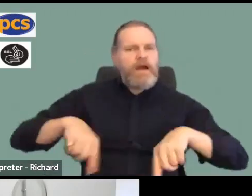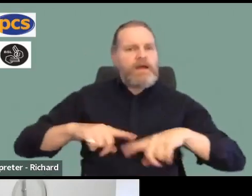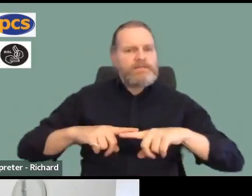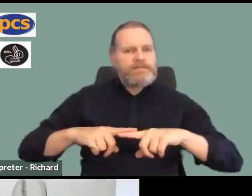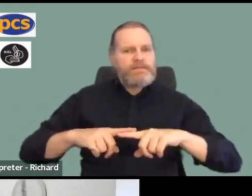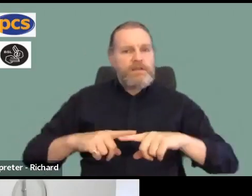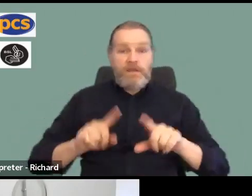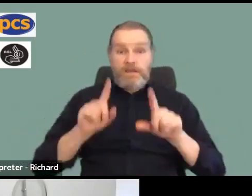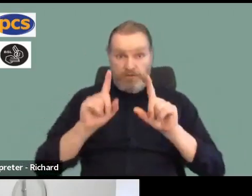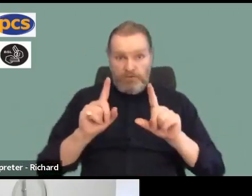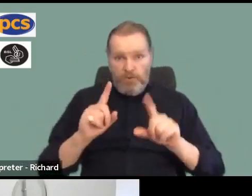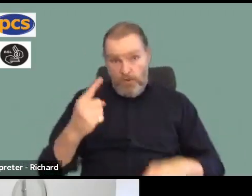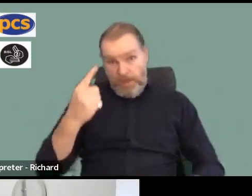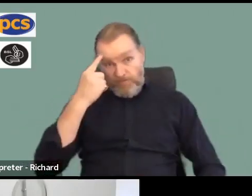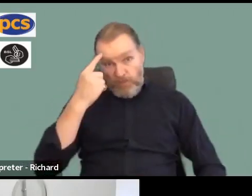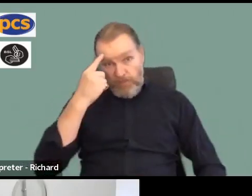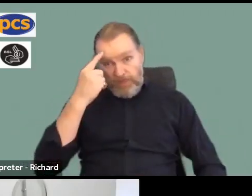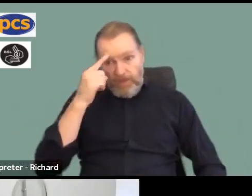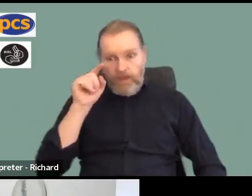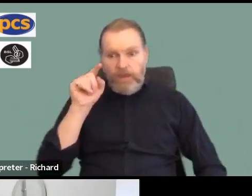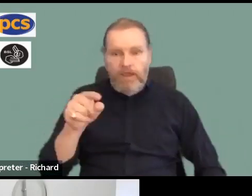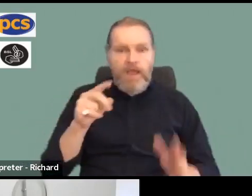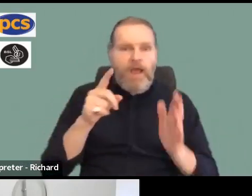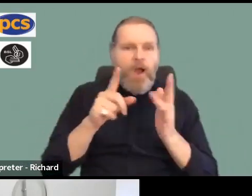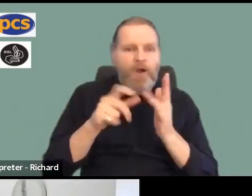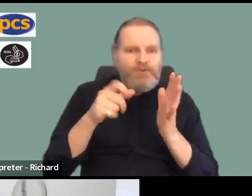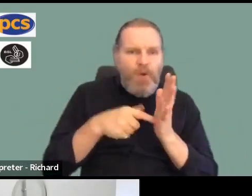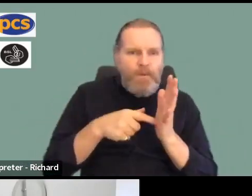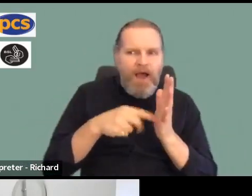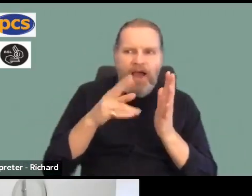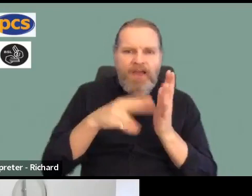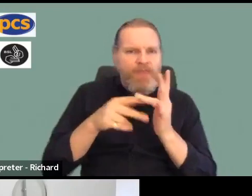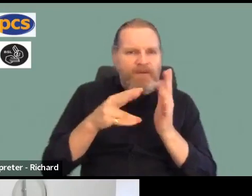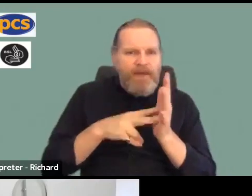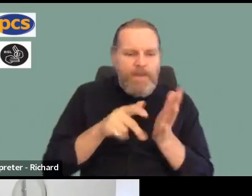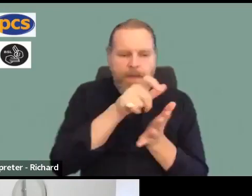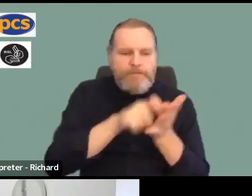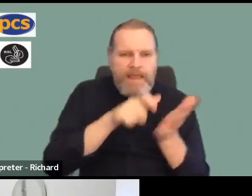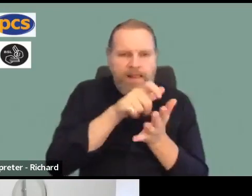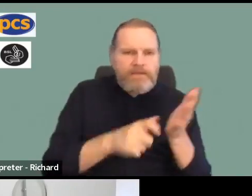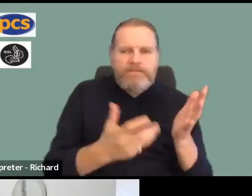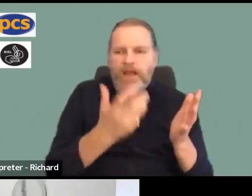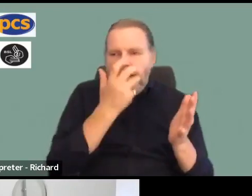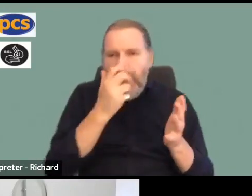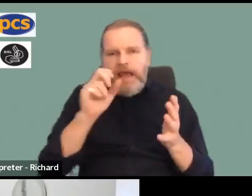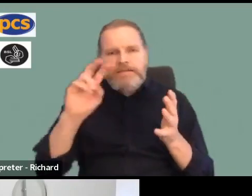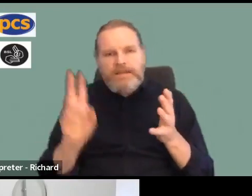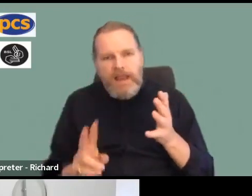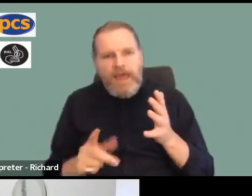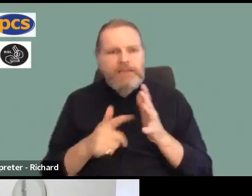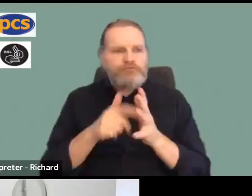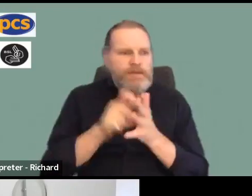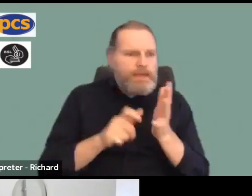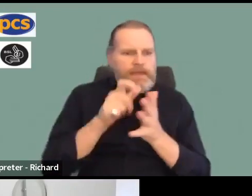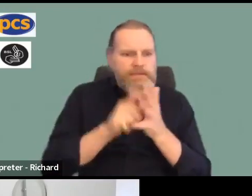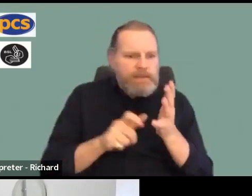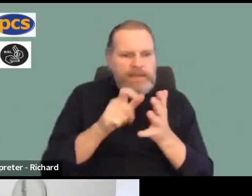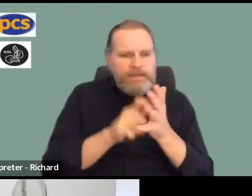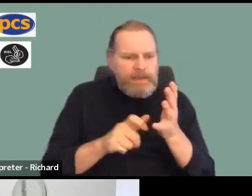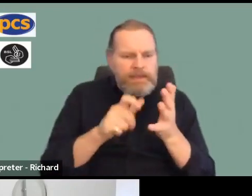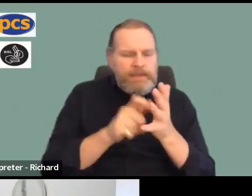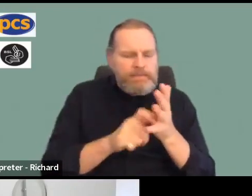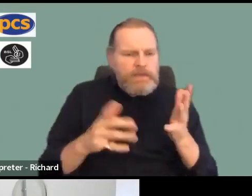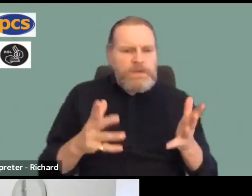getting into the autumn when the fuel bills are arriving, when things are getting worse and when the government starts its plans to try and cut jobs.